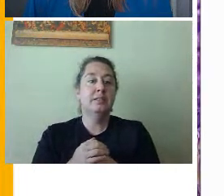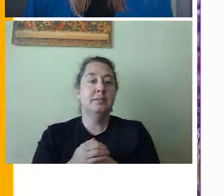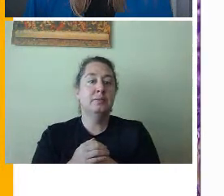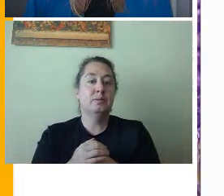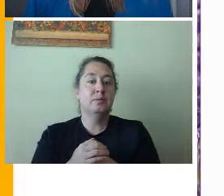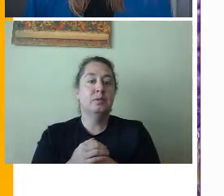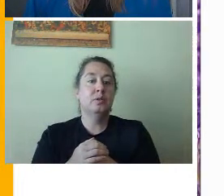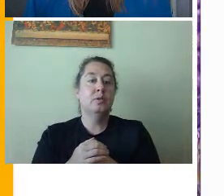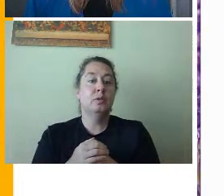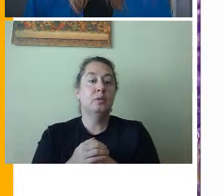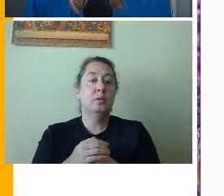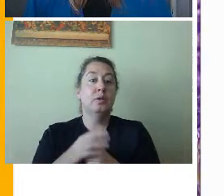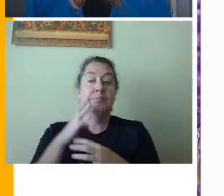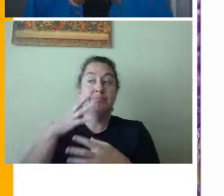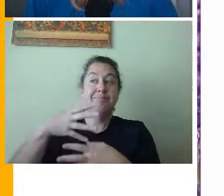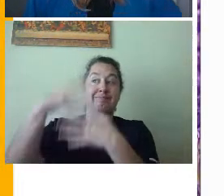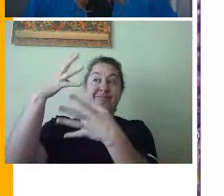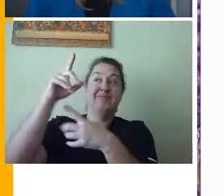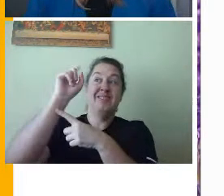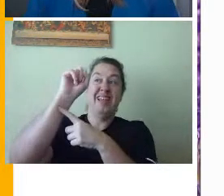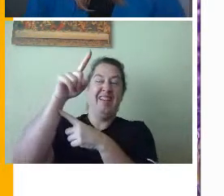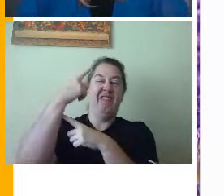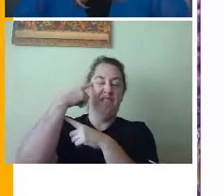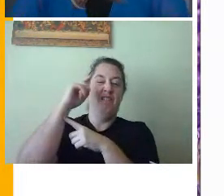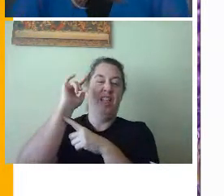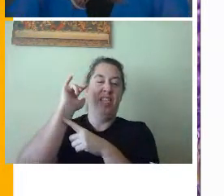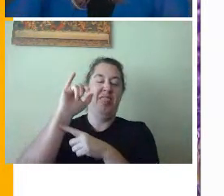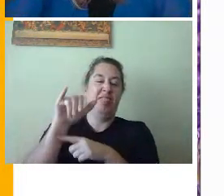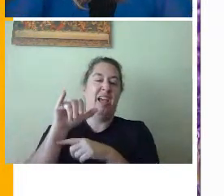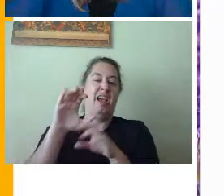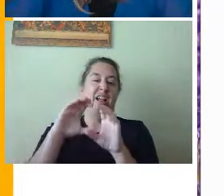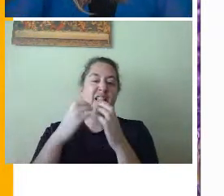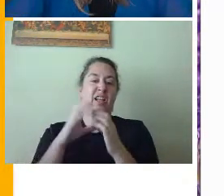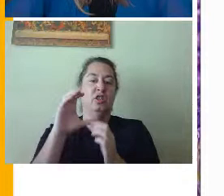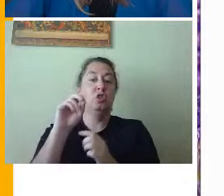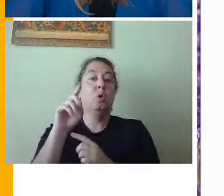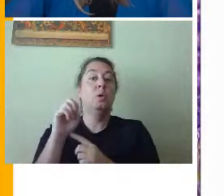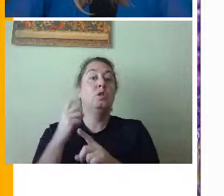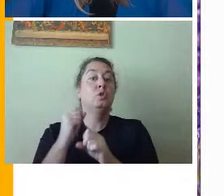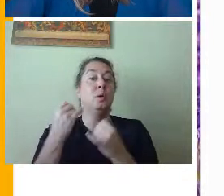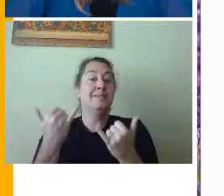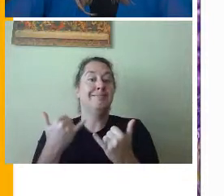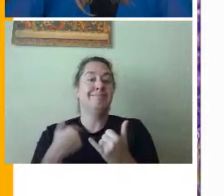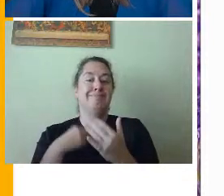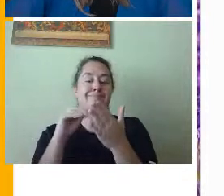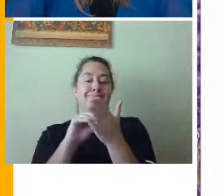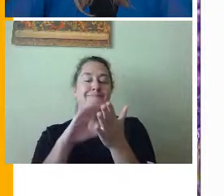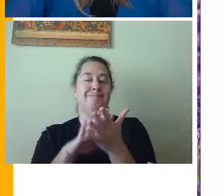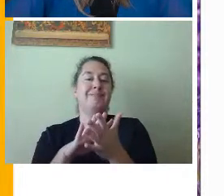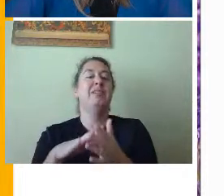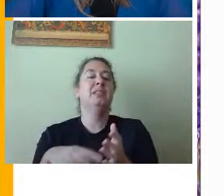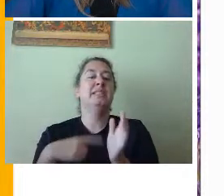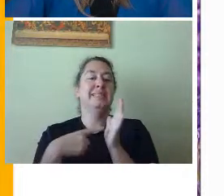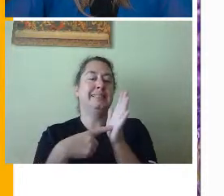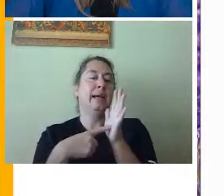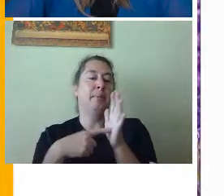And it's going to pop up and ask for that class code. So I have a sample class code that I'm going to put in right now.